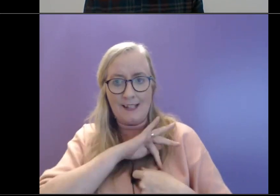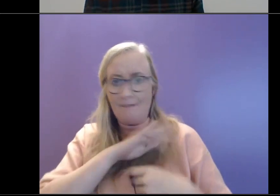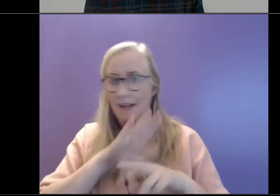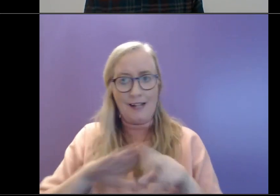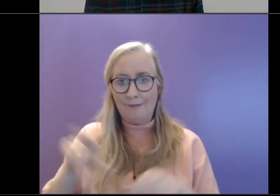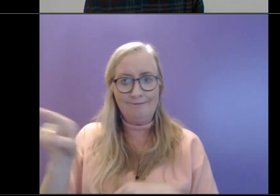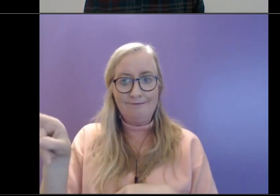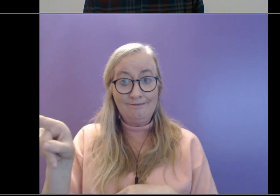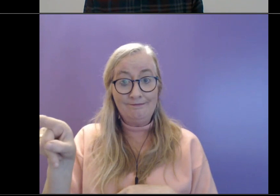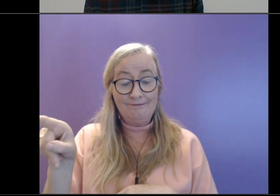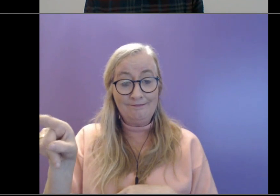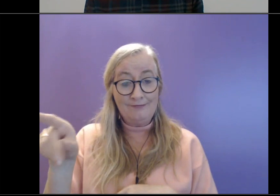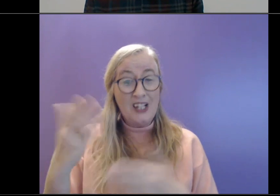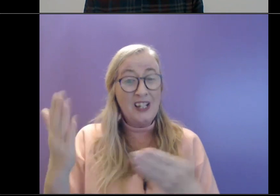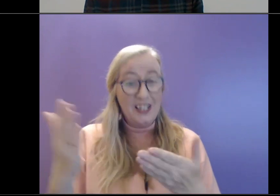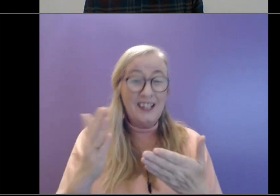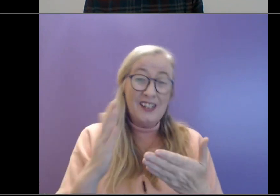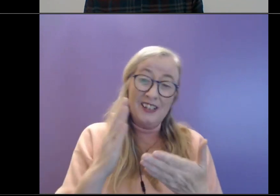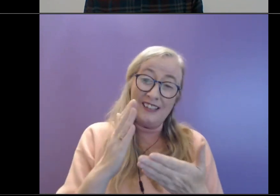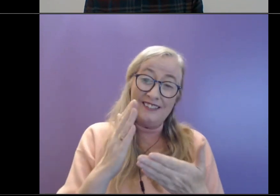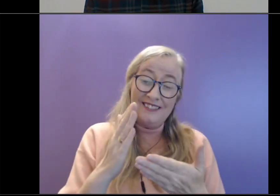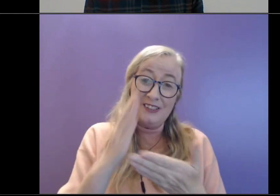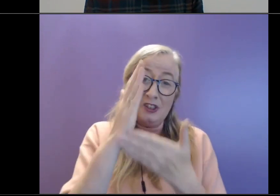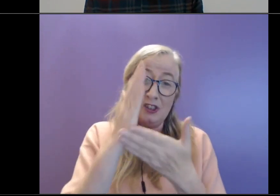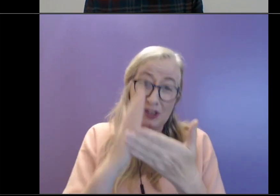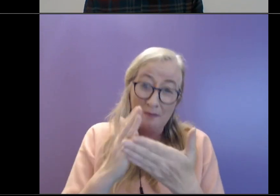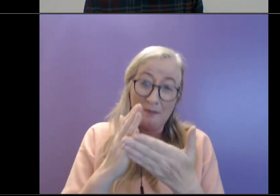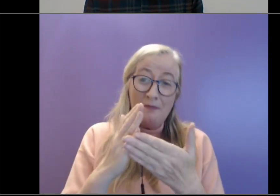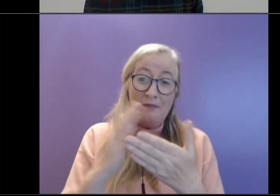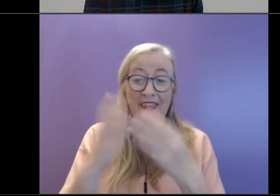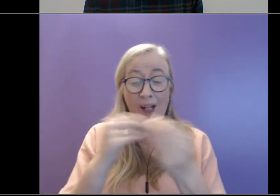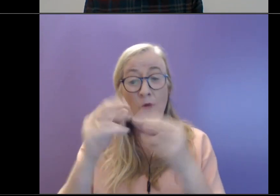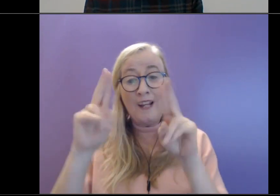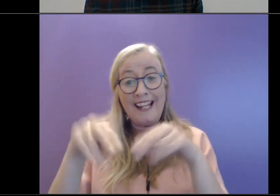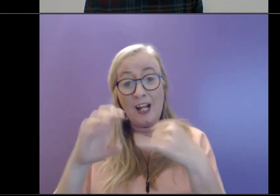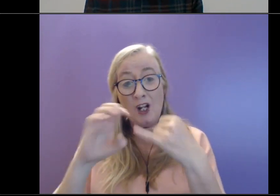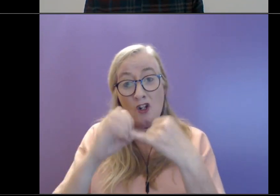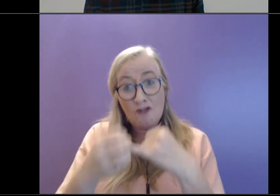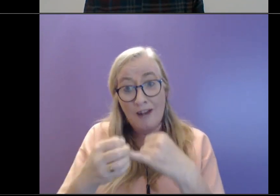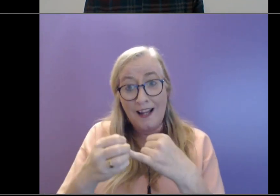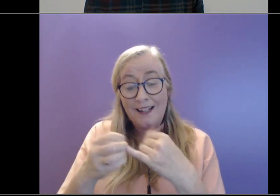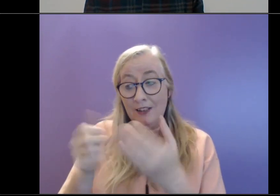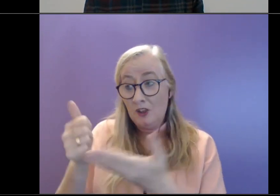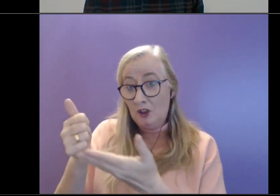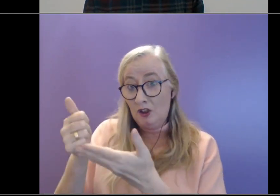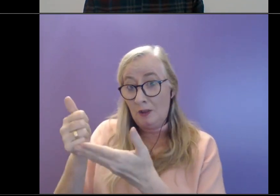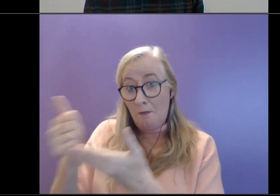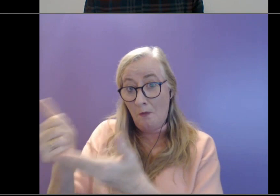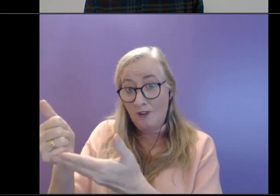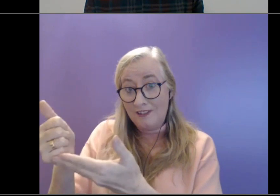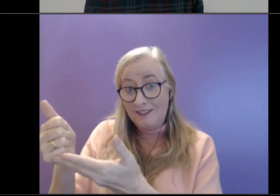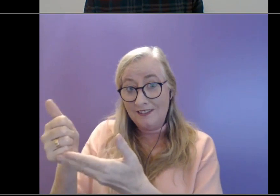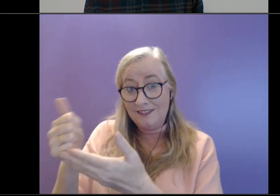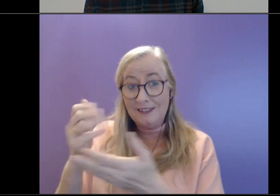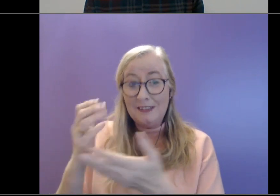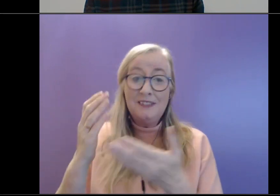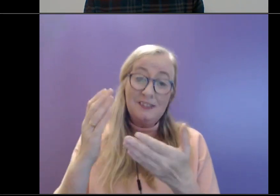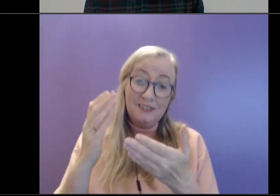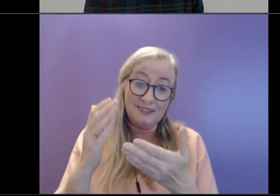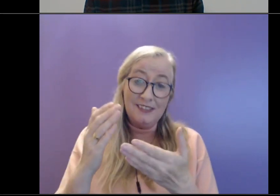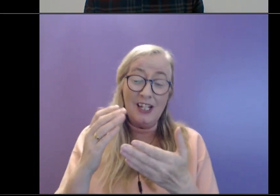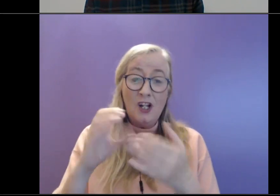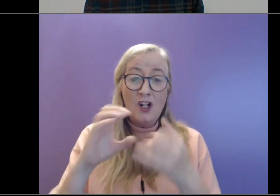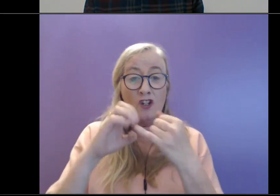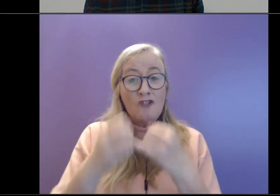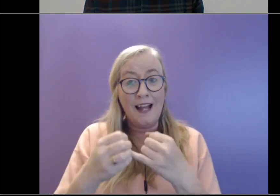Because obviously there can be things we can try and ways we can support young people. You know, there's lots we can do in terms of trying to